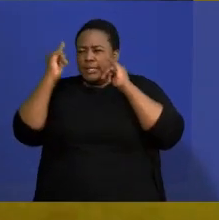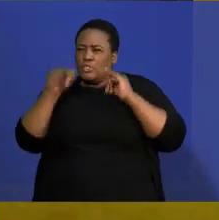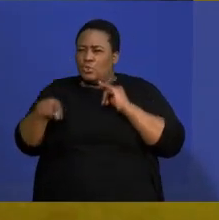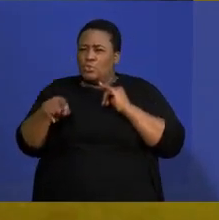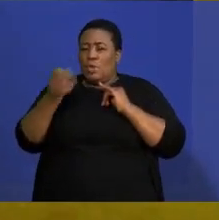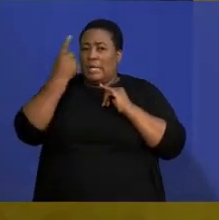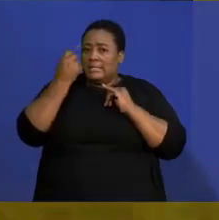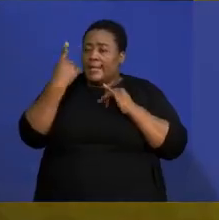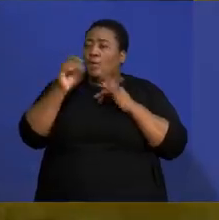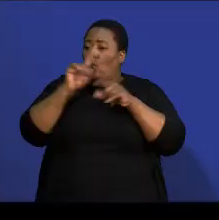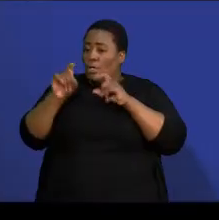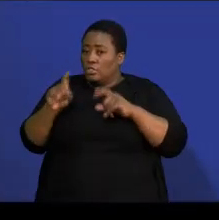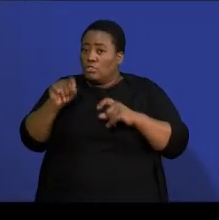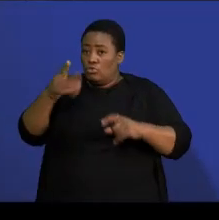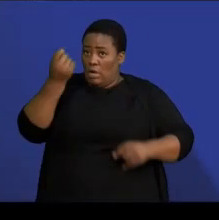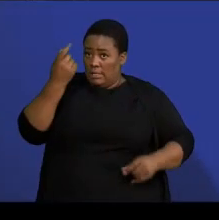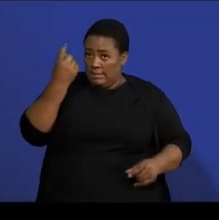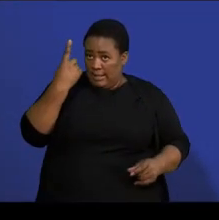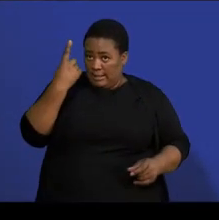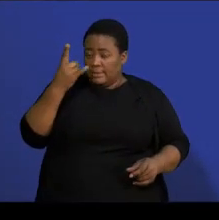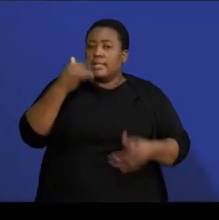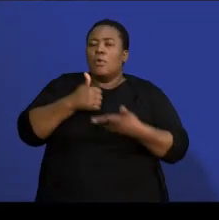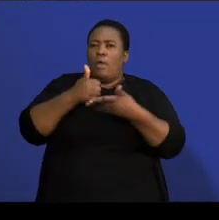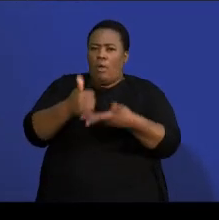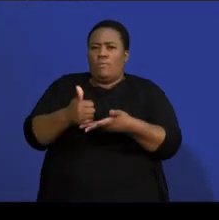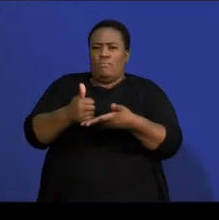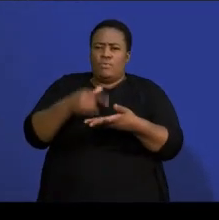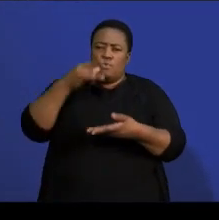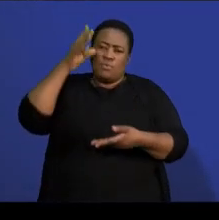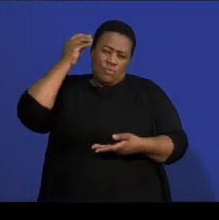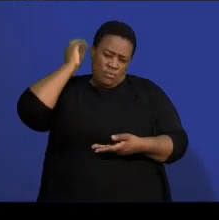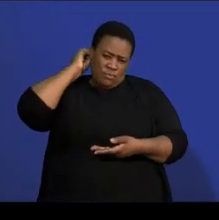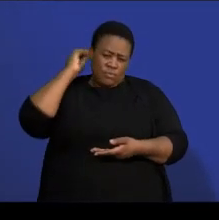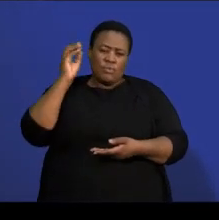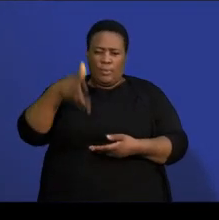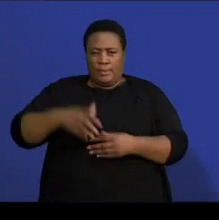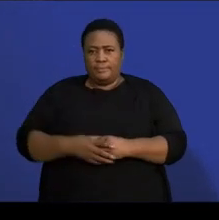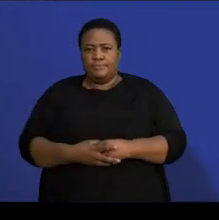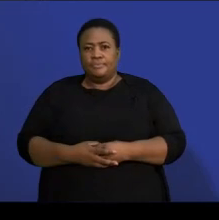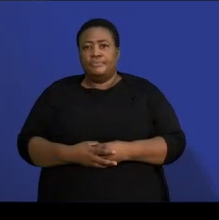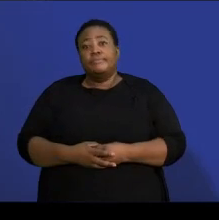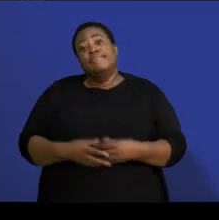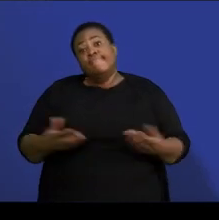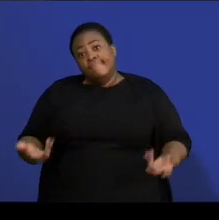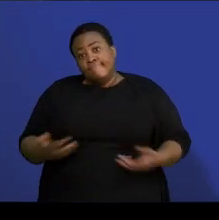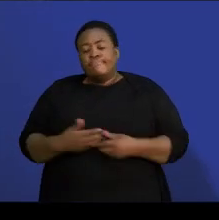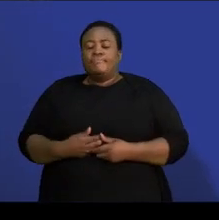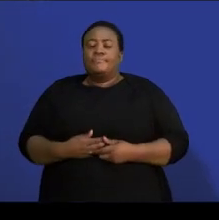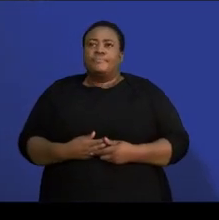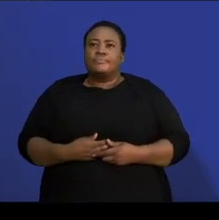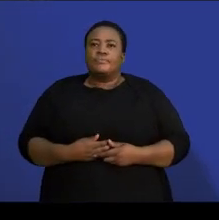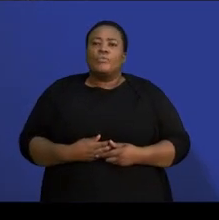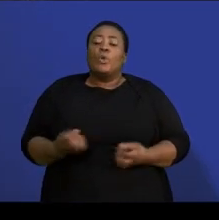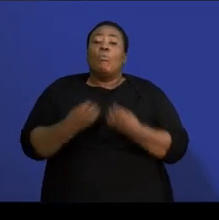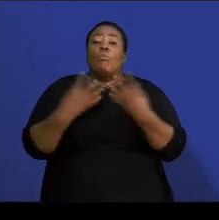you understand. And then also, I know that this is something that most of our teachers